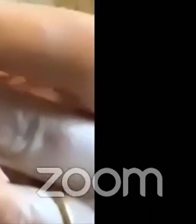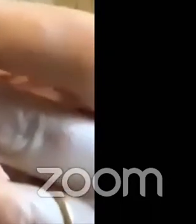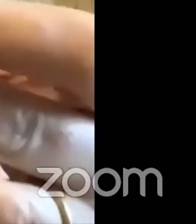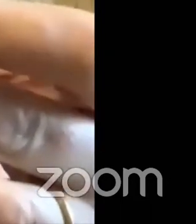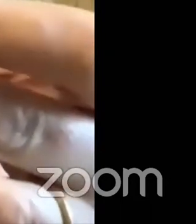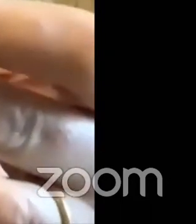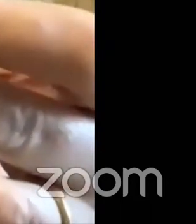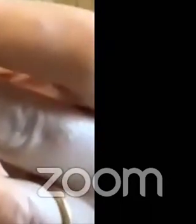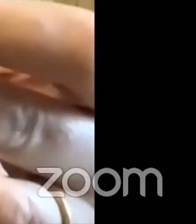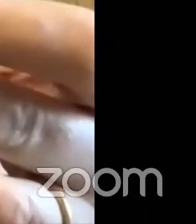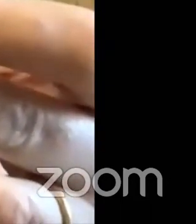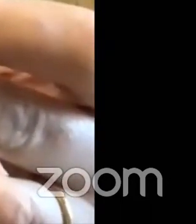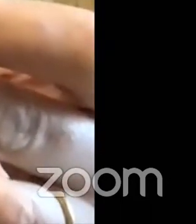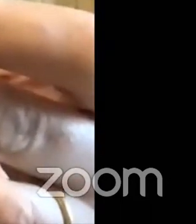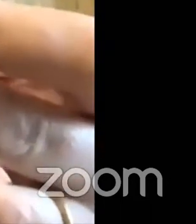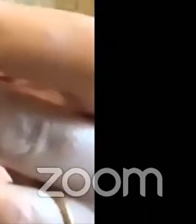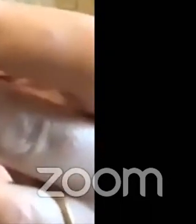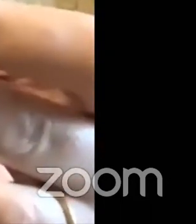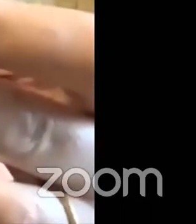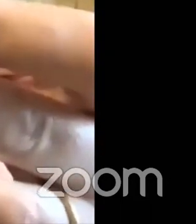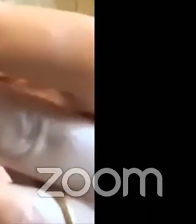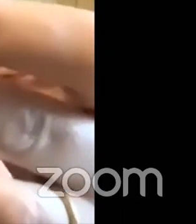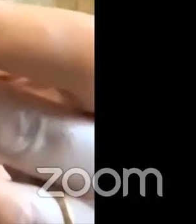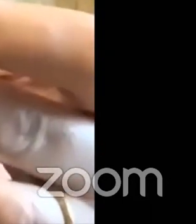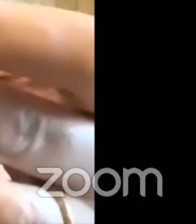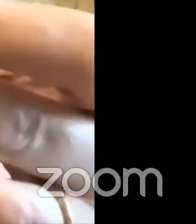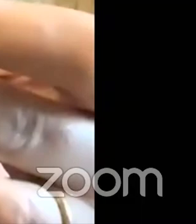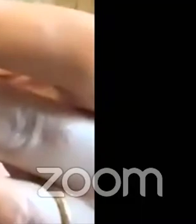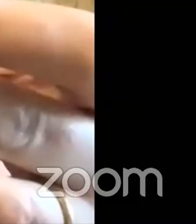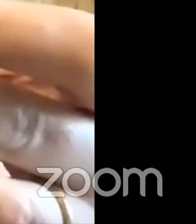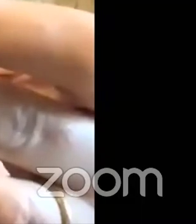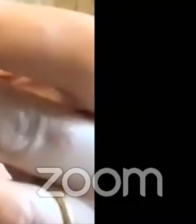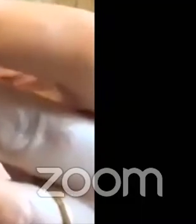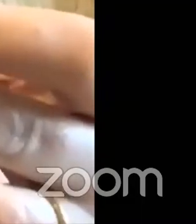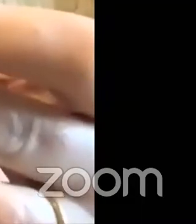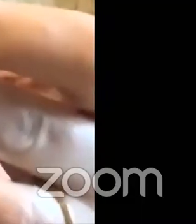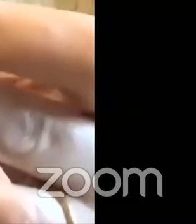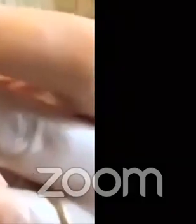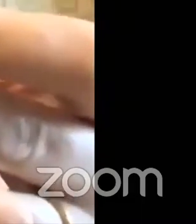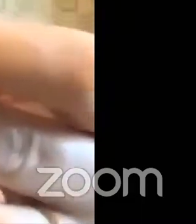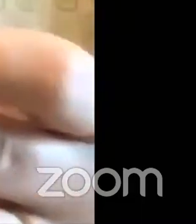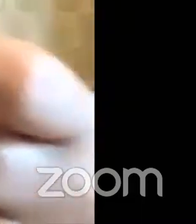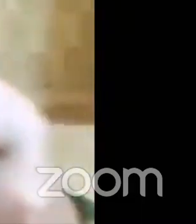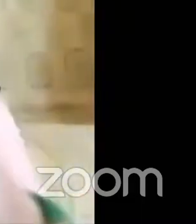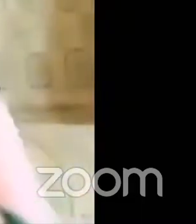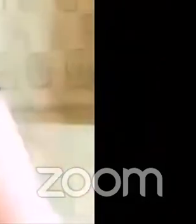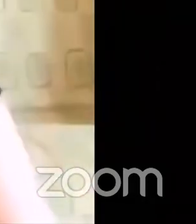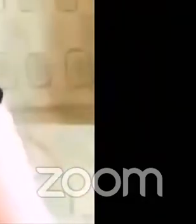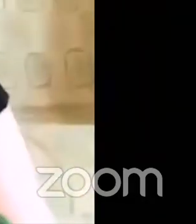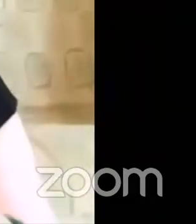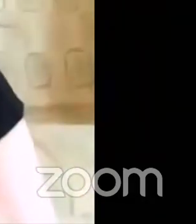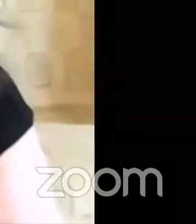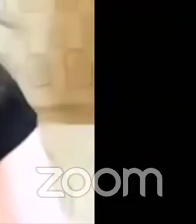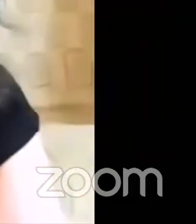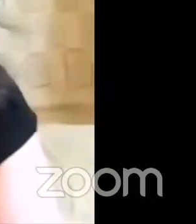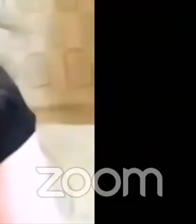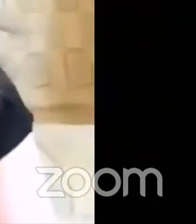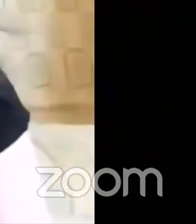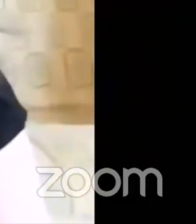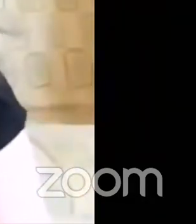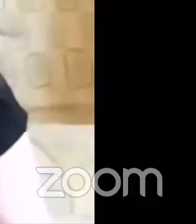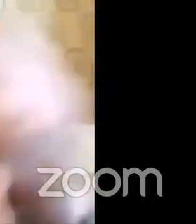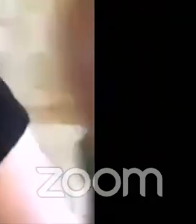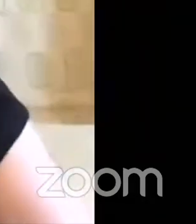i won't do too many